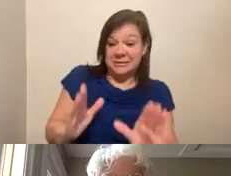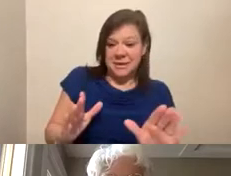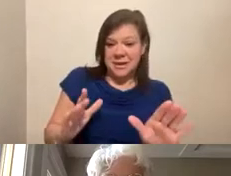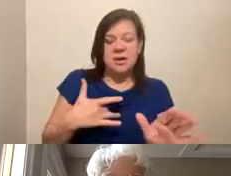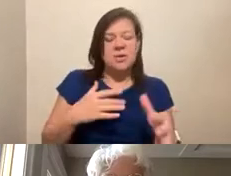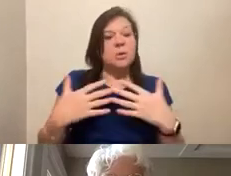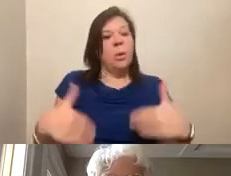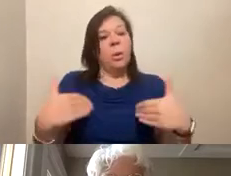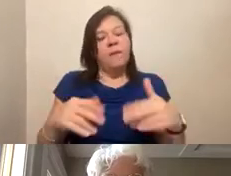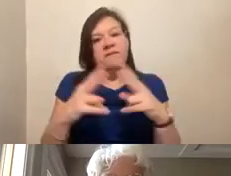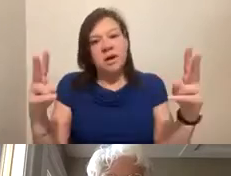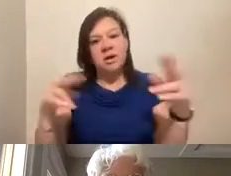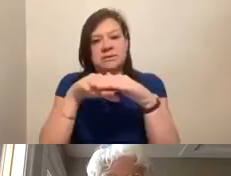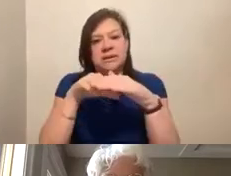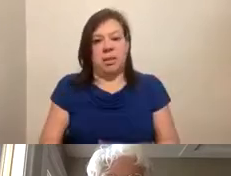accessible.